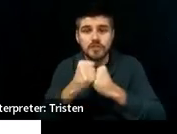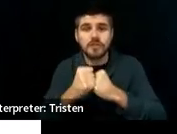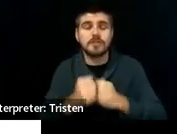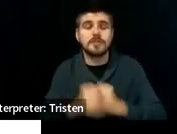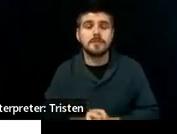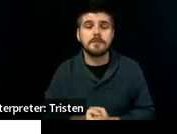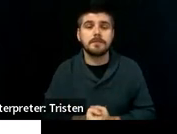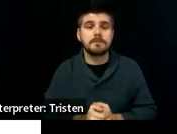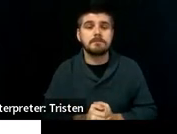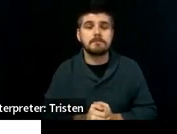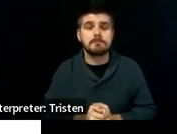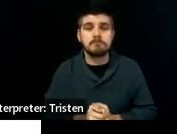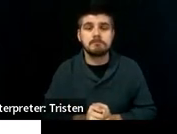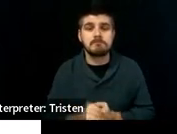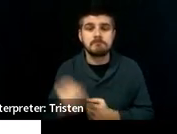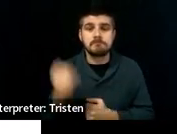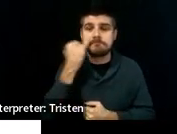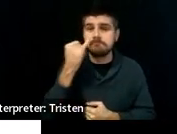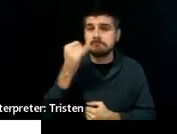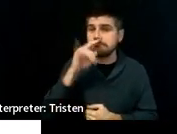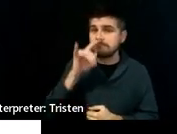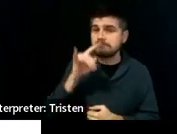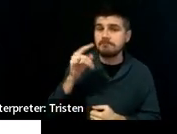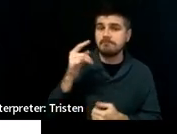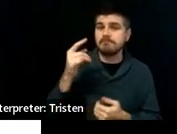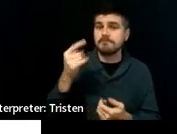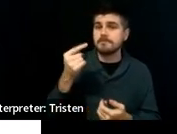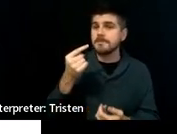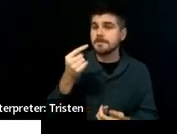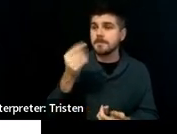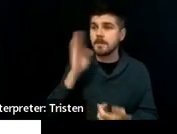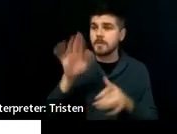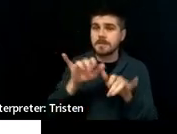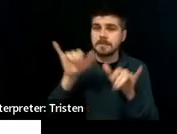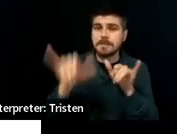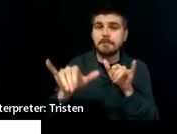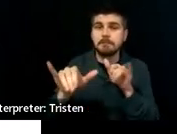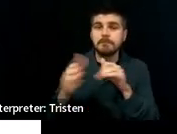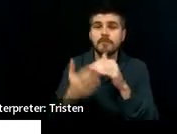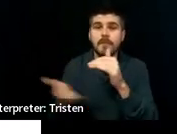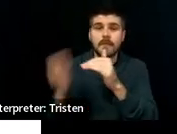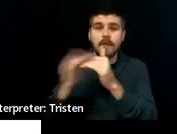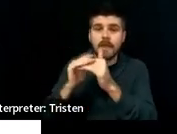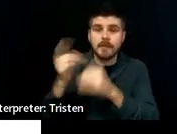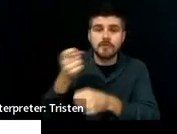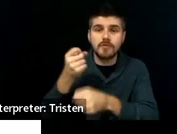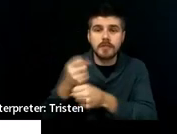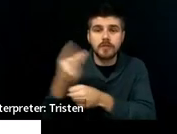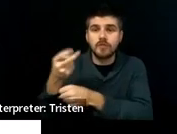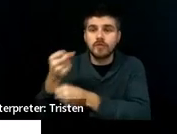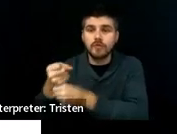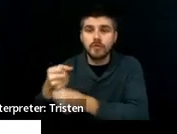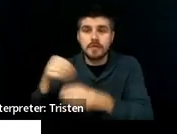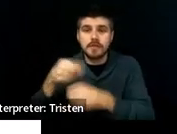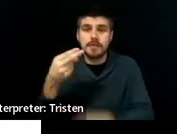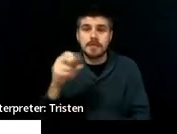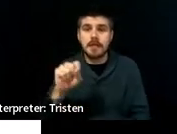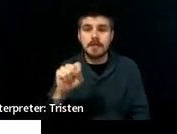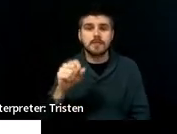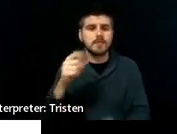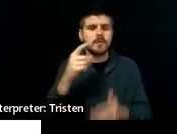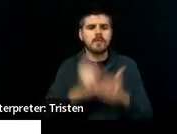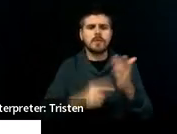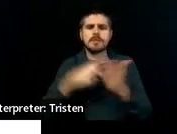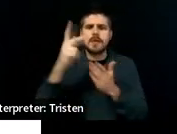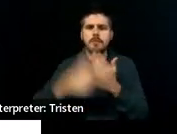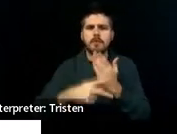What, if the child, for instance, is going to stay an extended year or two in high school, what is that programming